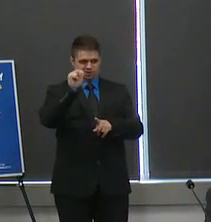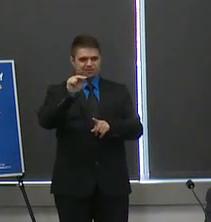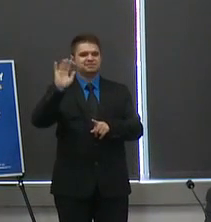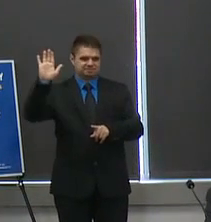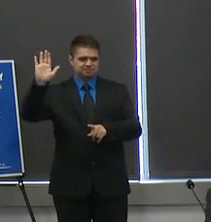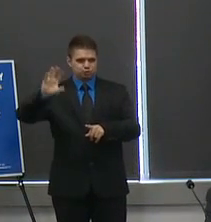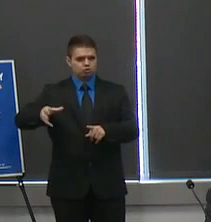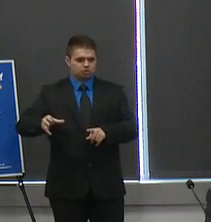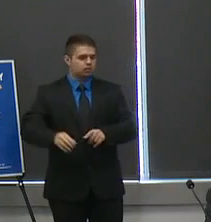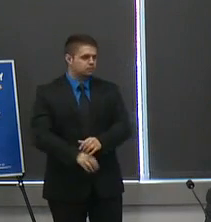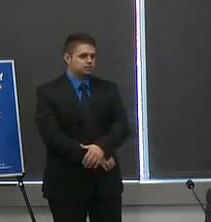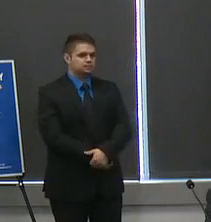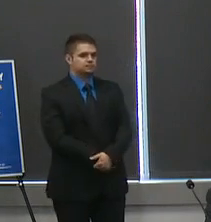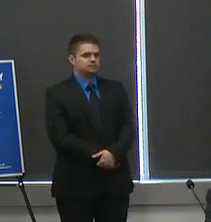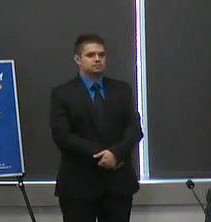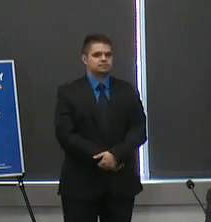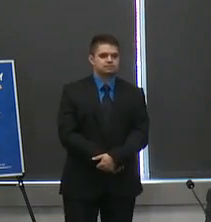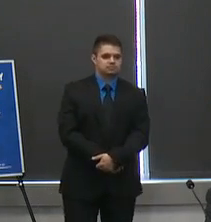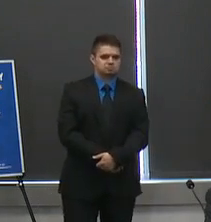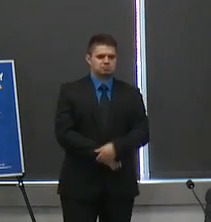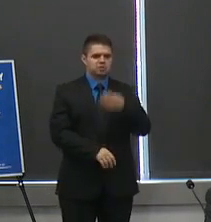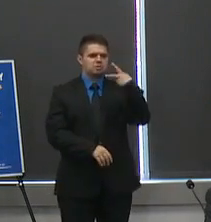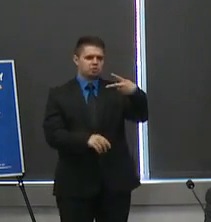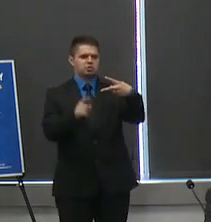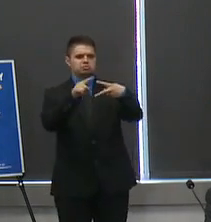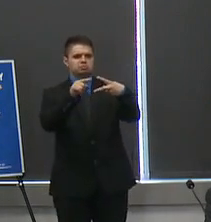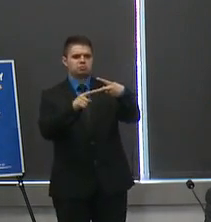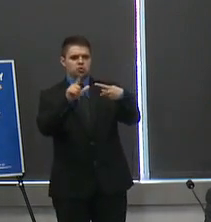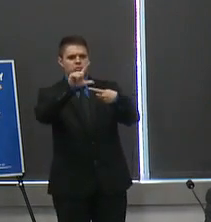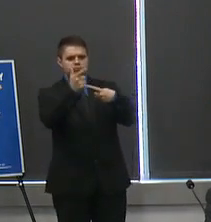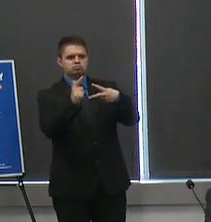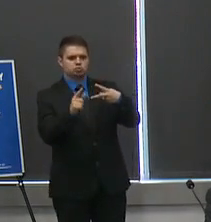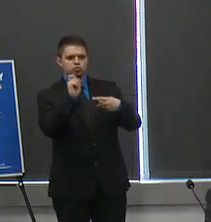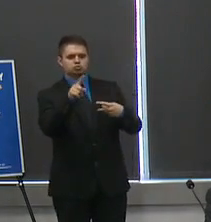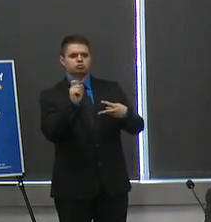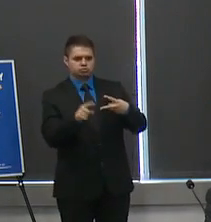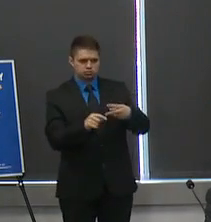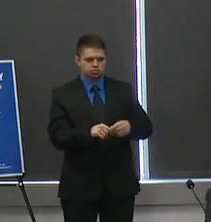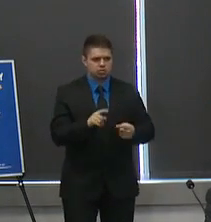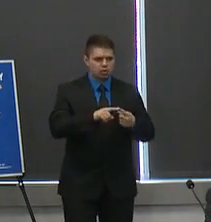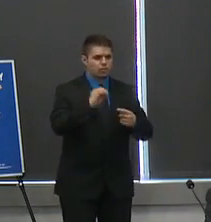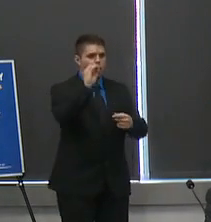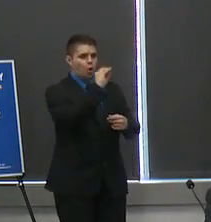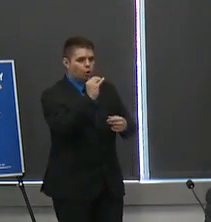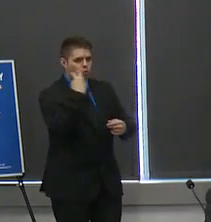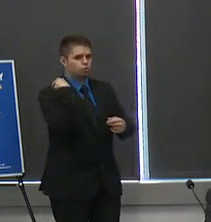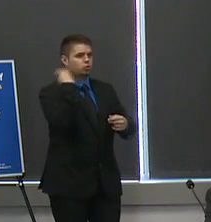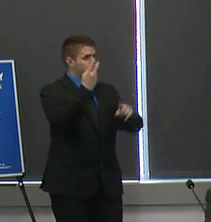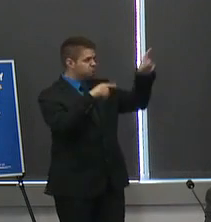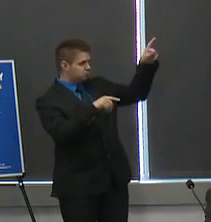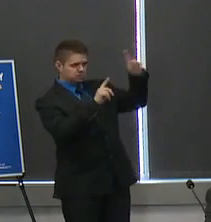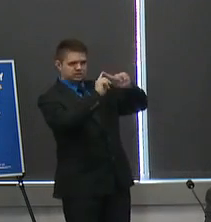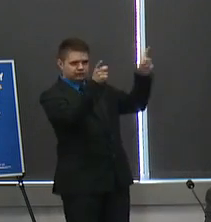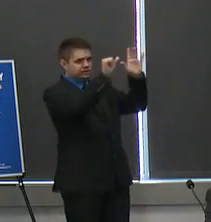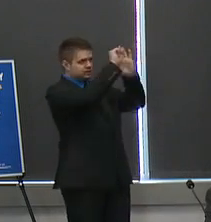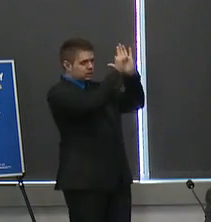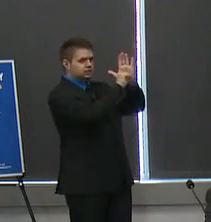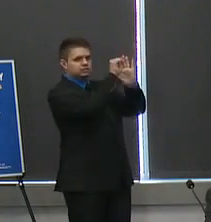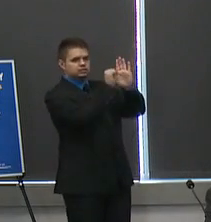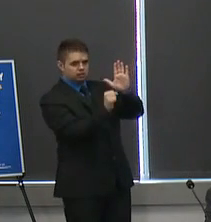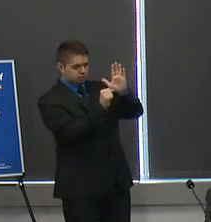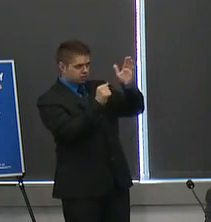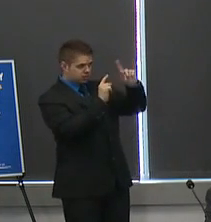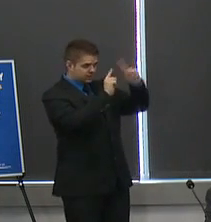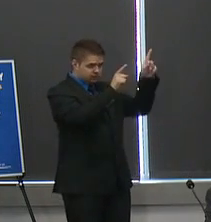um i have two questions first governor how is origin different than washington where the stay home order has been extended